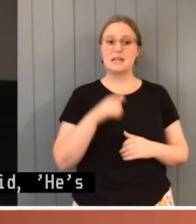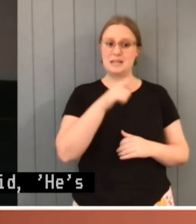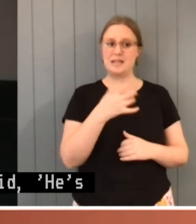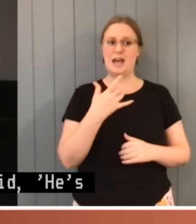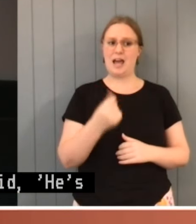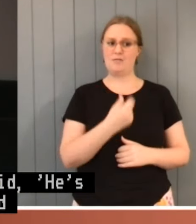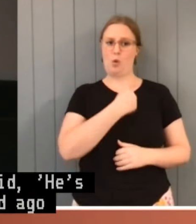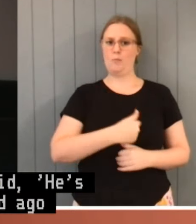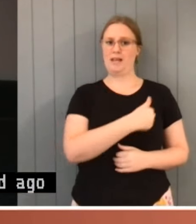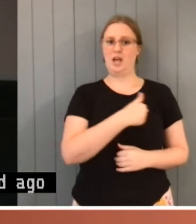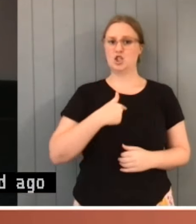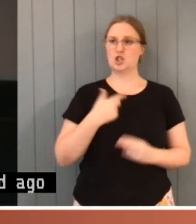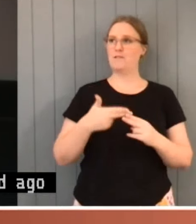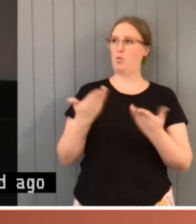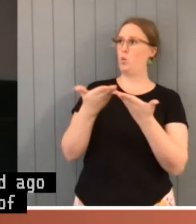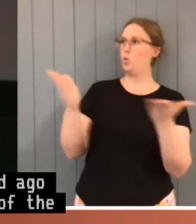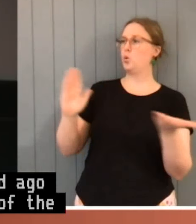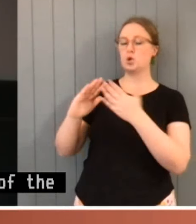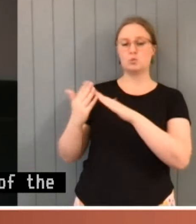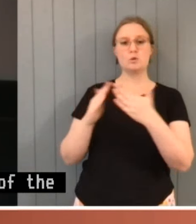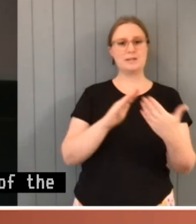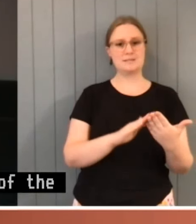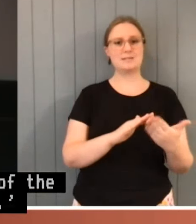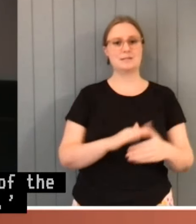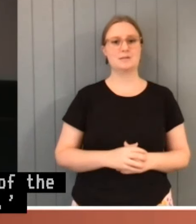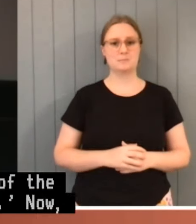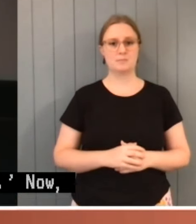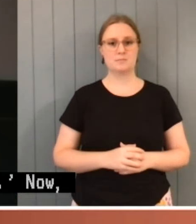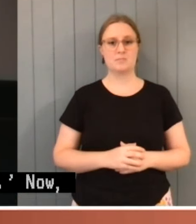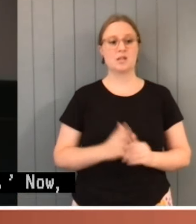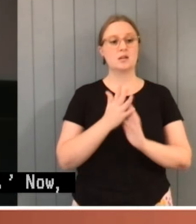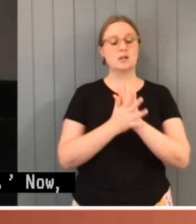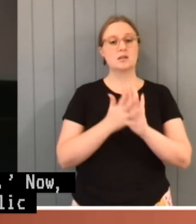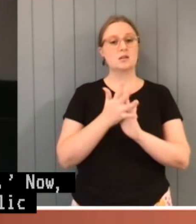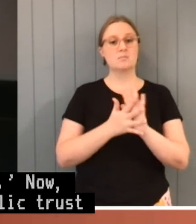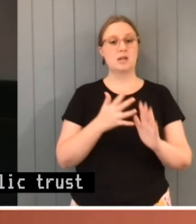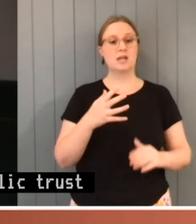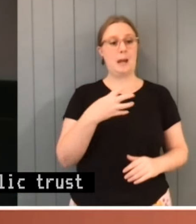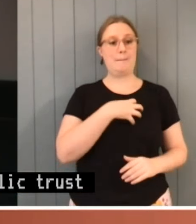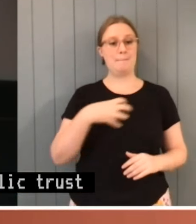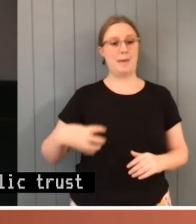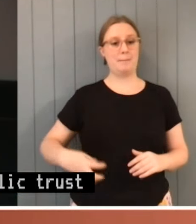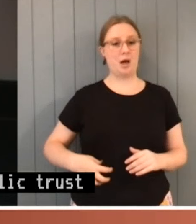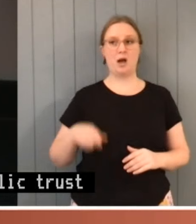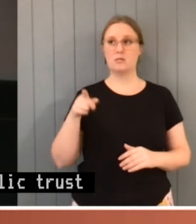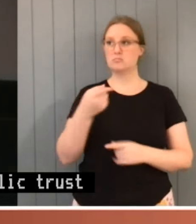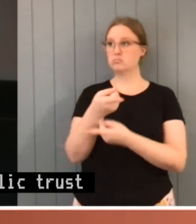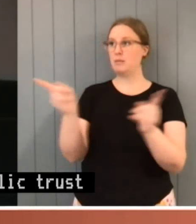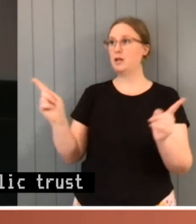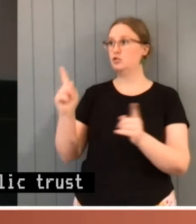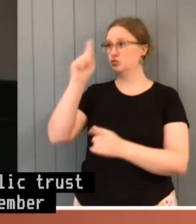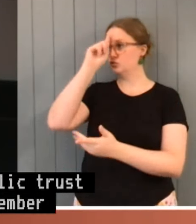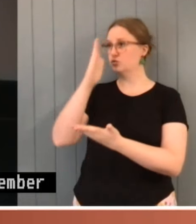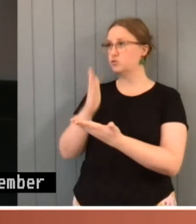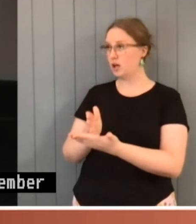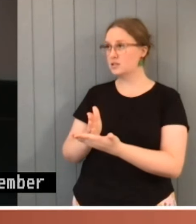Now that doesn't mean that public trust affecting the way a member should discharge his or her work has a legal effect on the validity of a law passed with